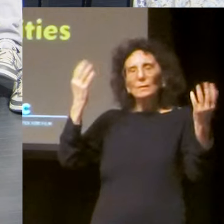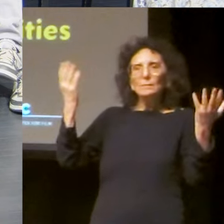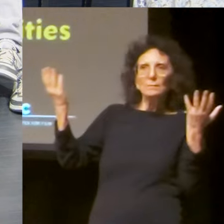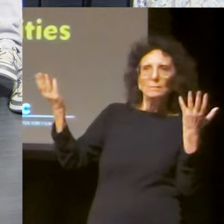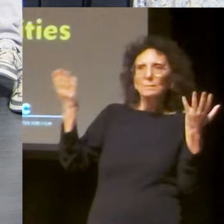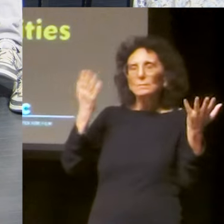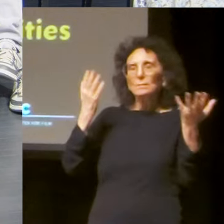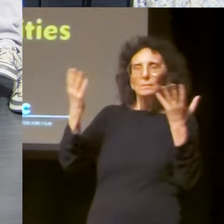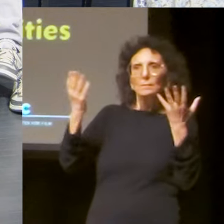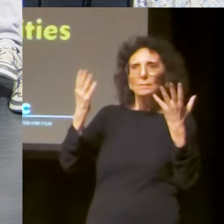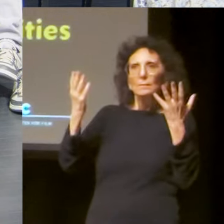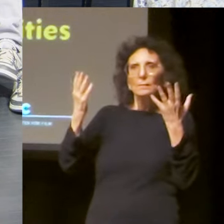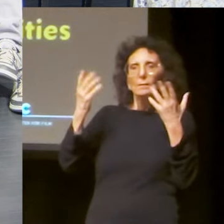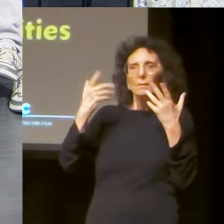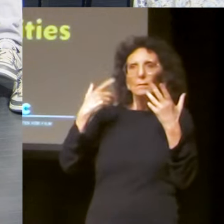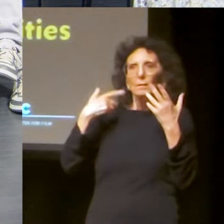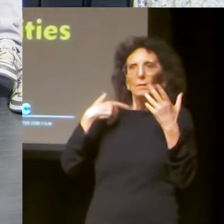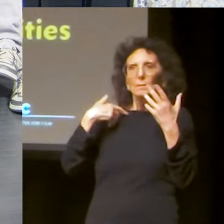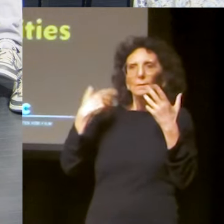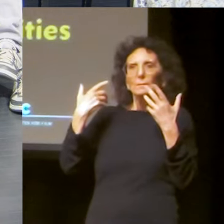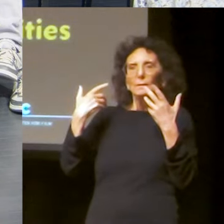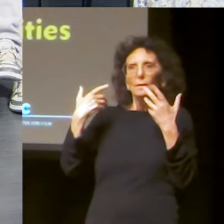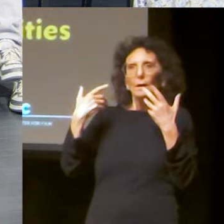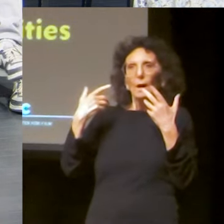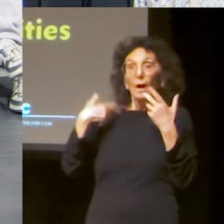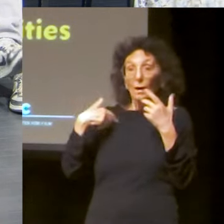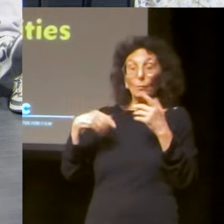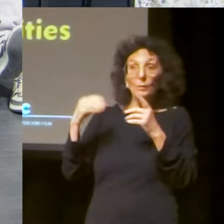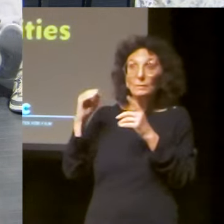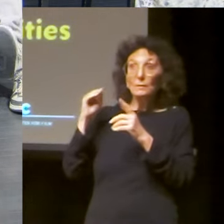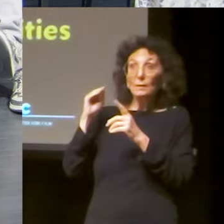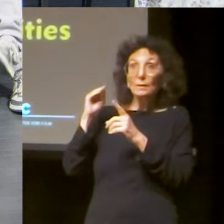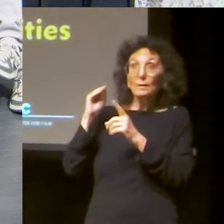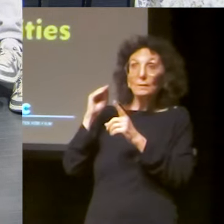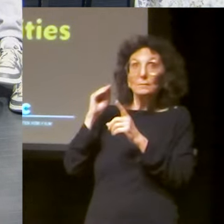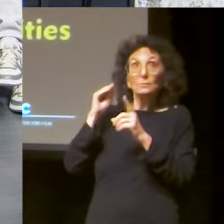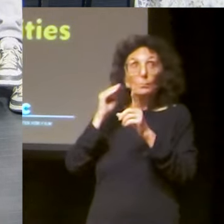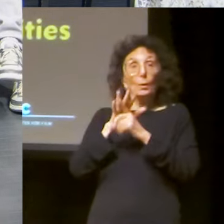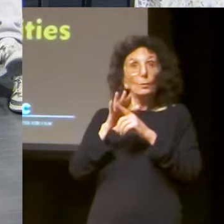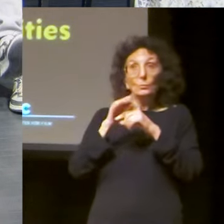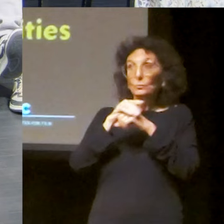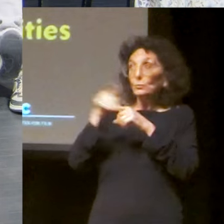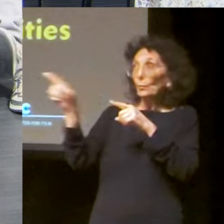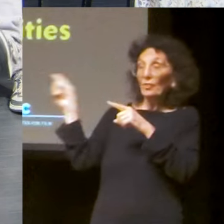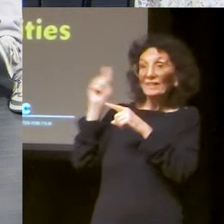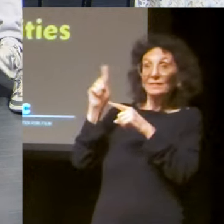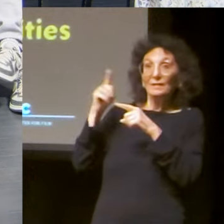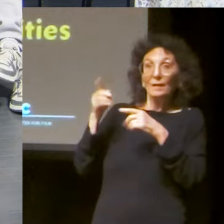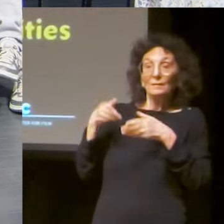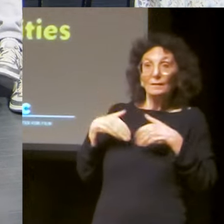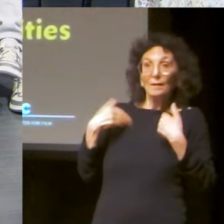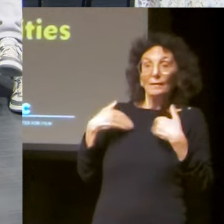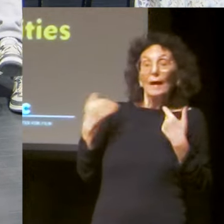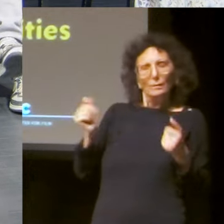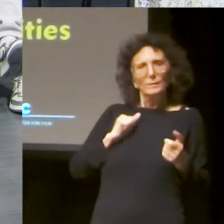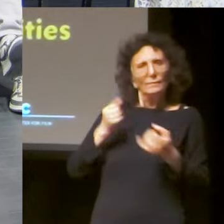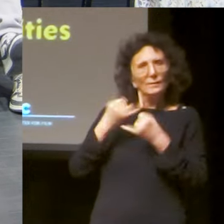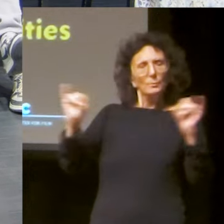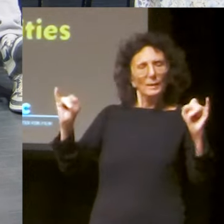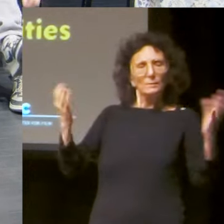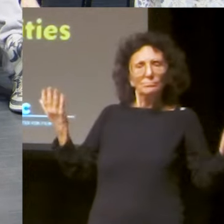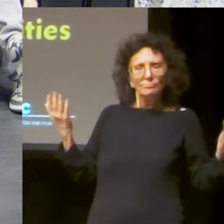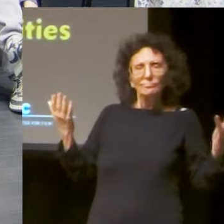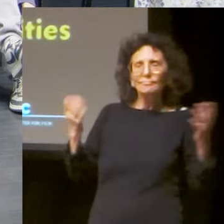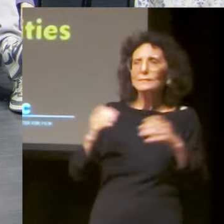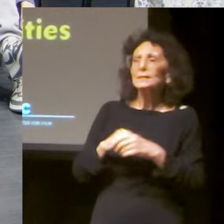really sort of forced me to confront a lot of the things that I had thought about having been